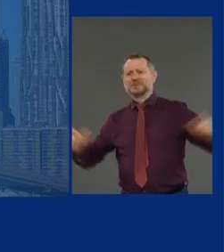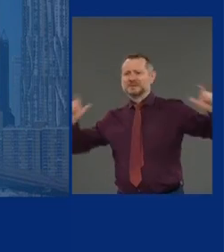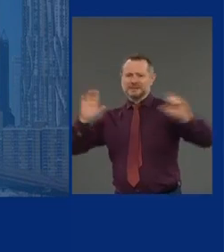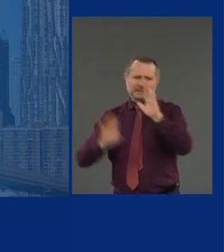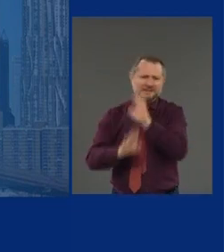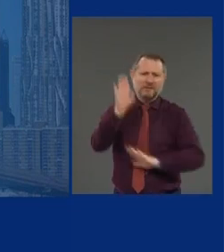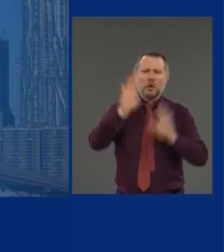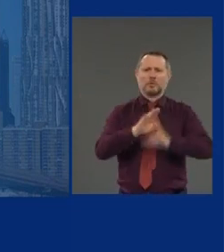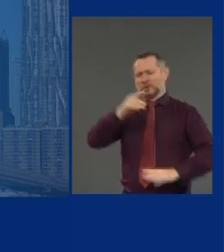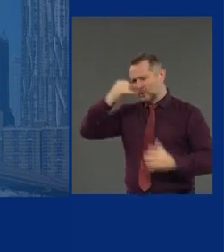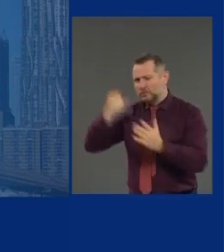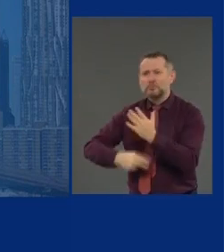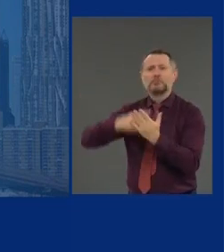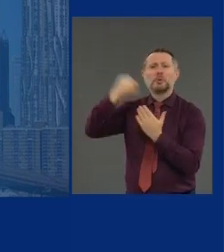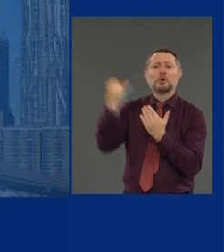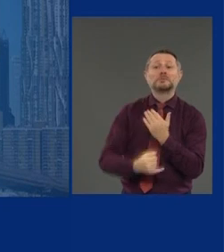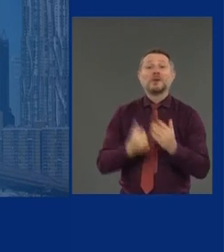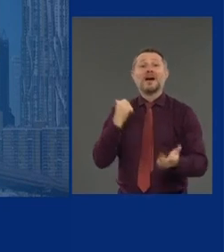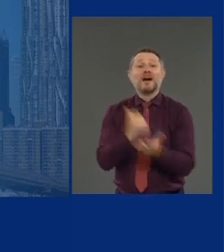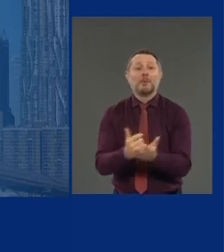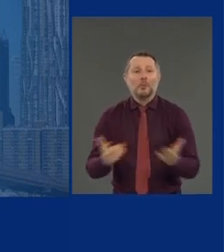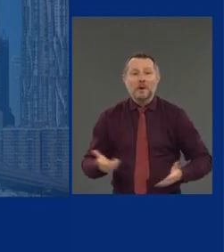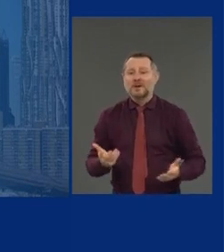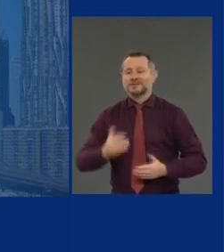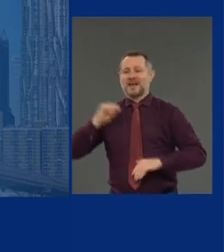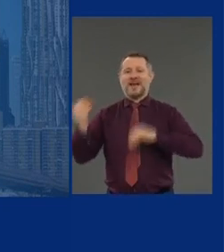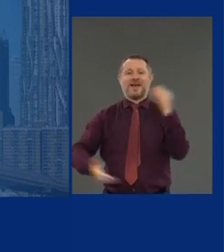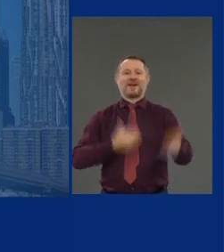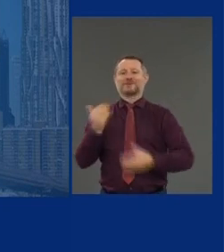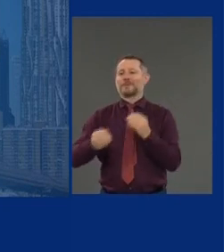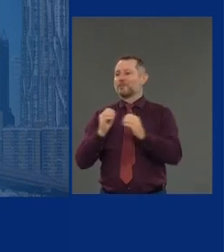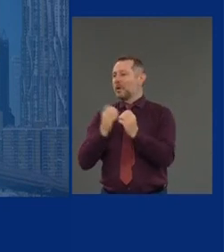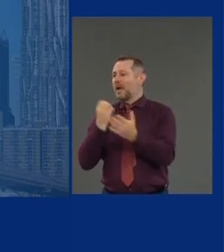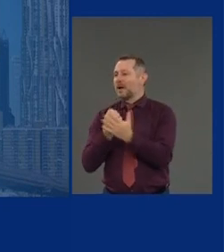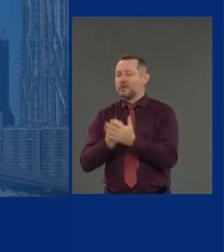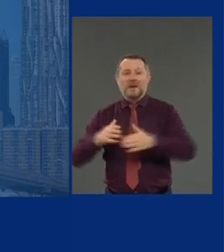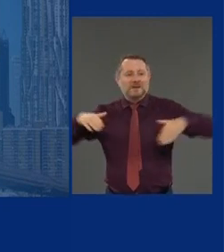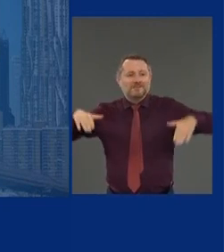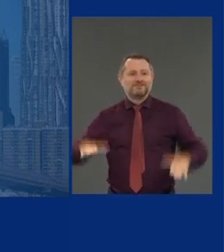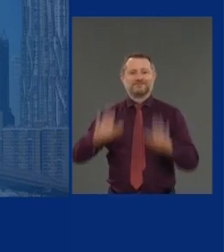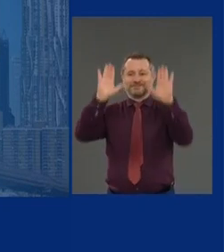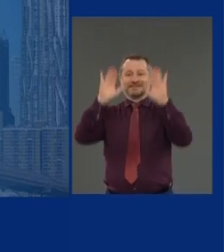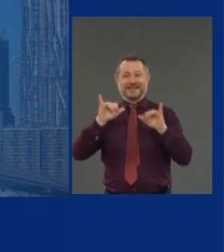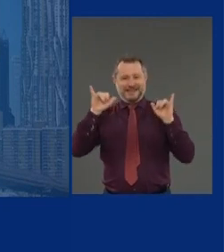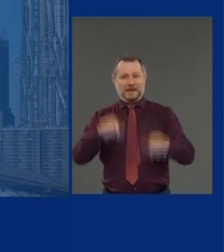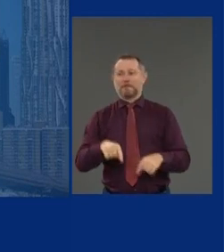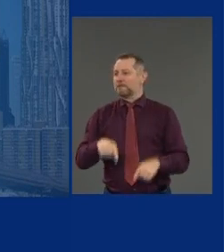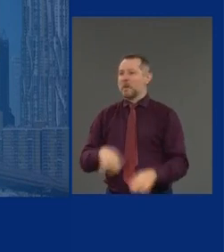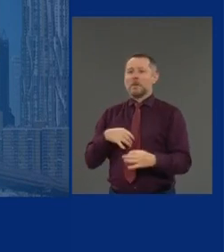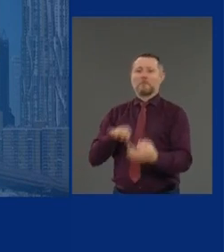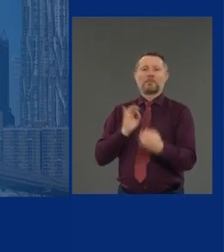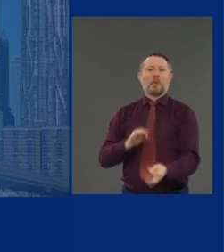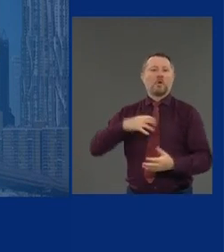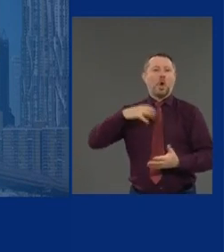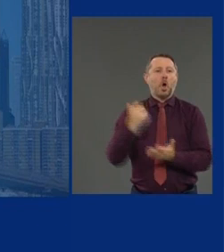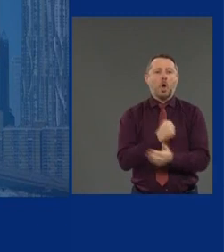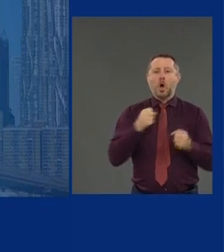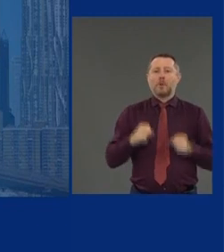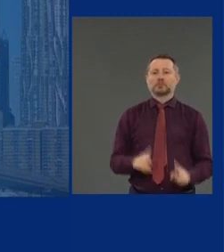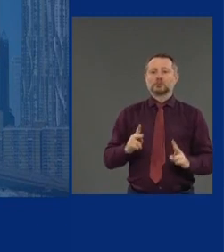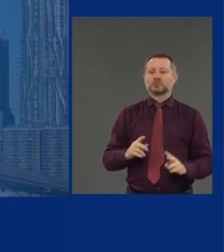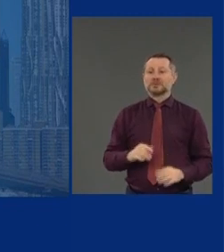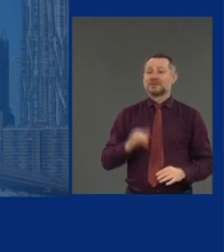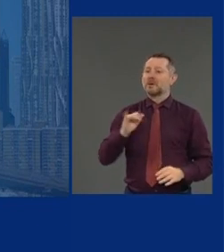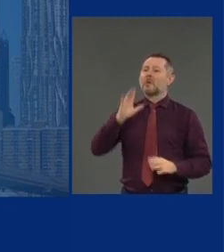can help drive economic growth. And you actually have an opportunity. Well, everything is